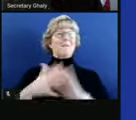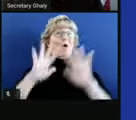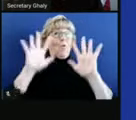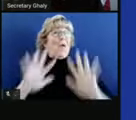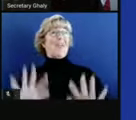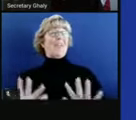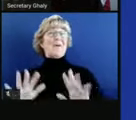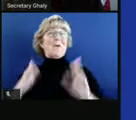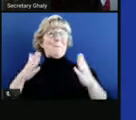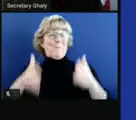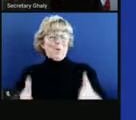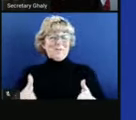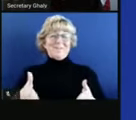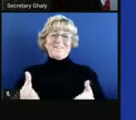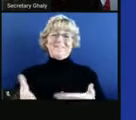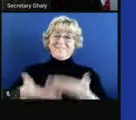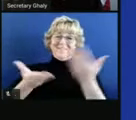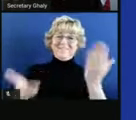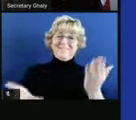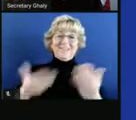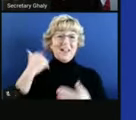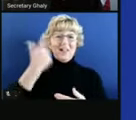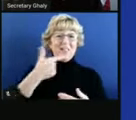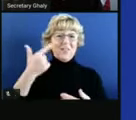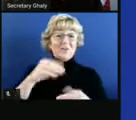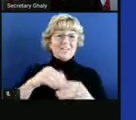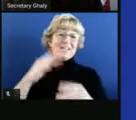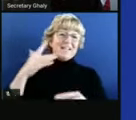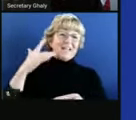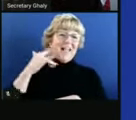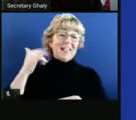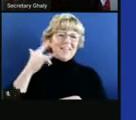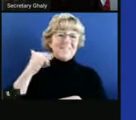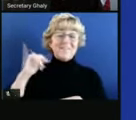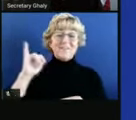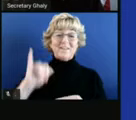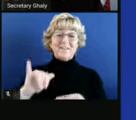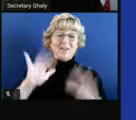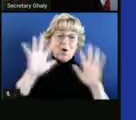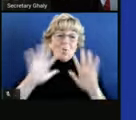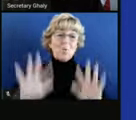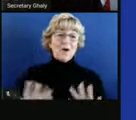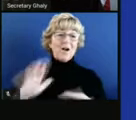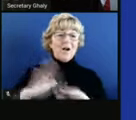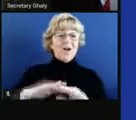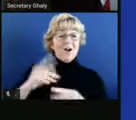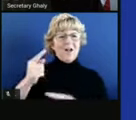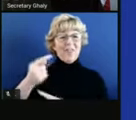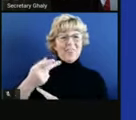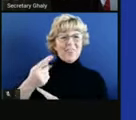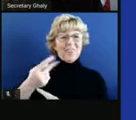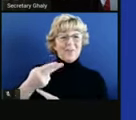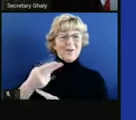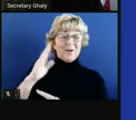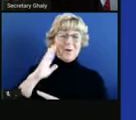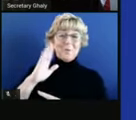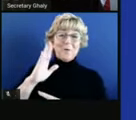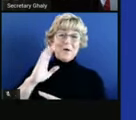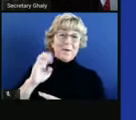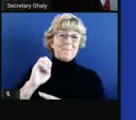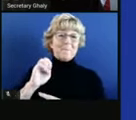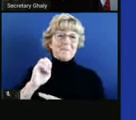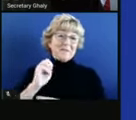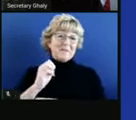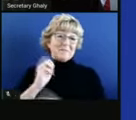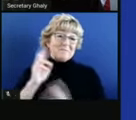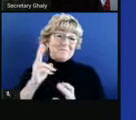weather person, but here you go. It looks in California that weather Thursday is certainly going to be mild and